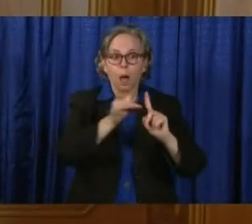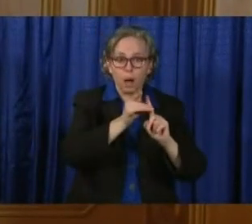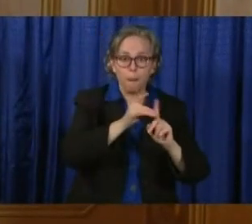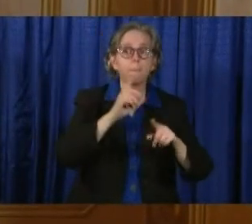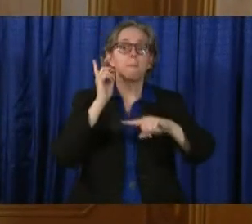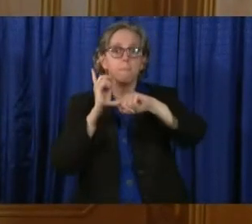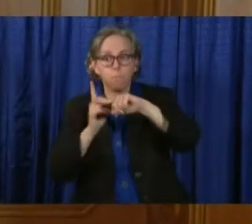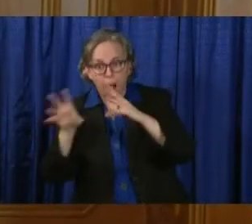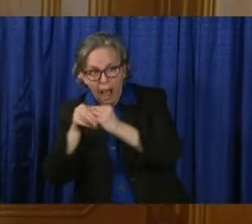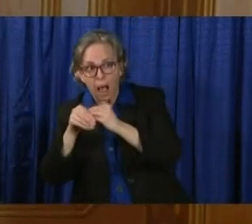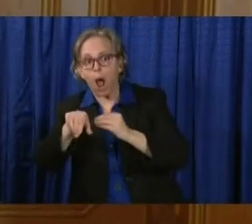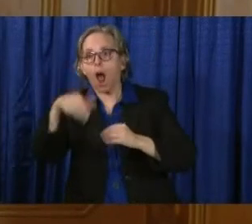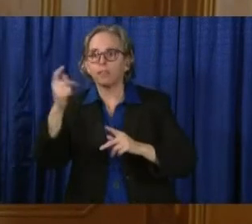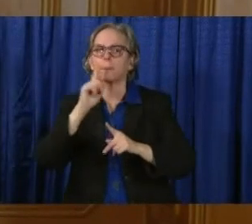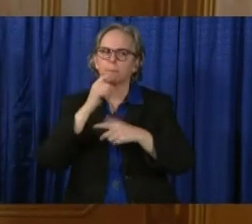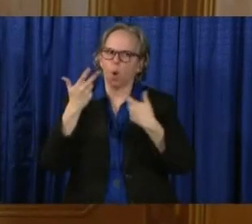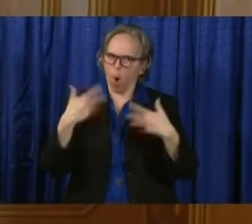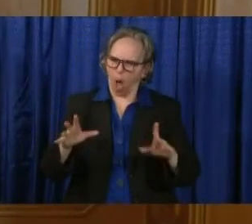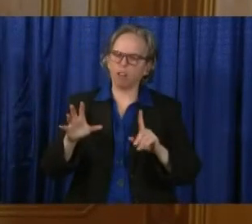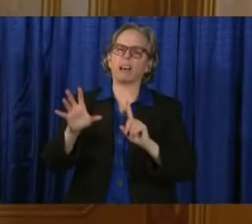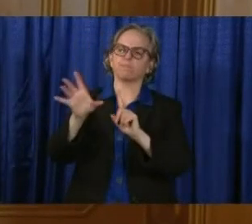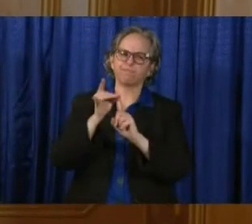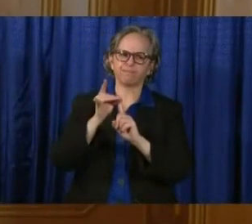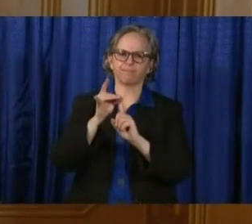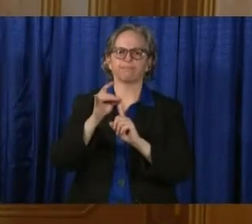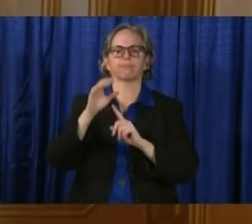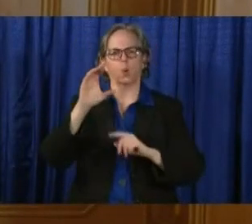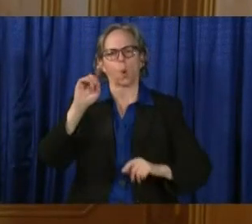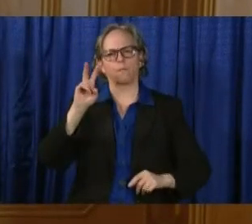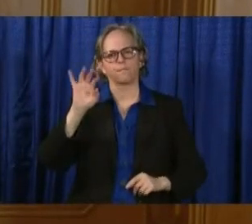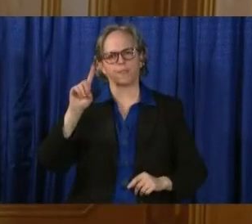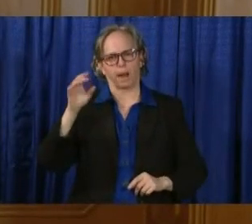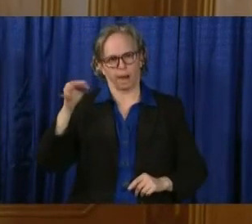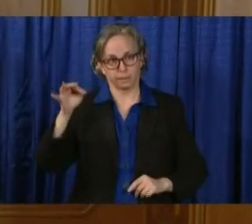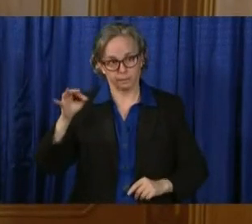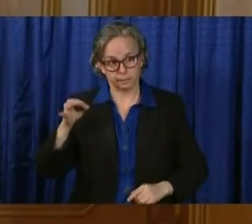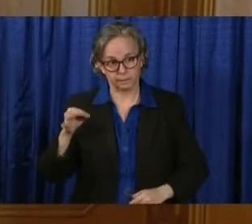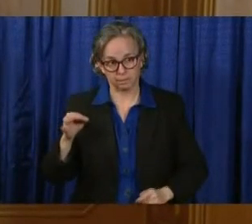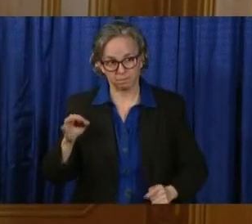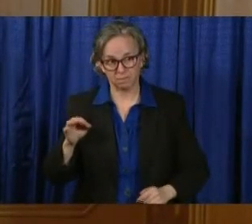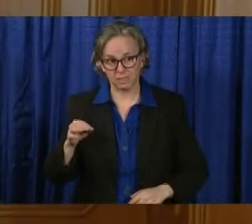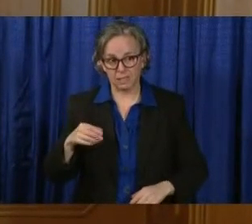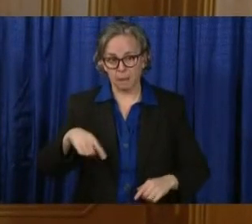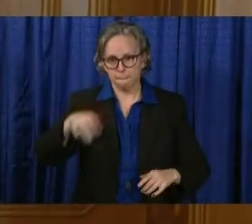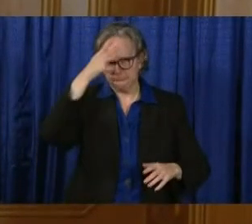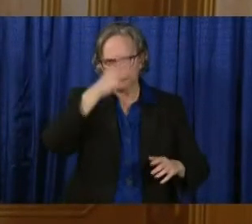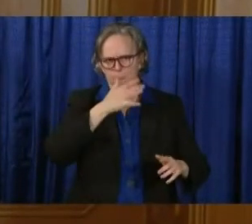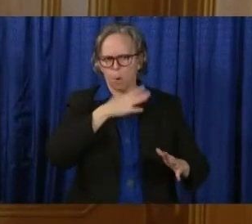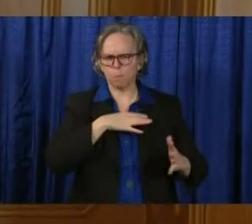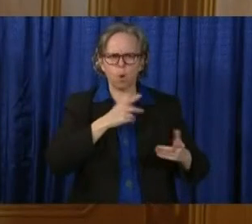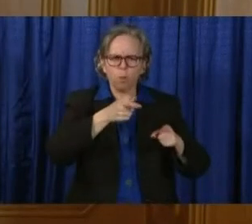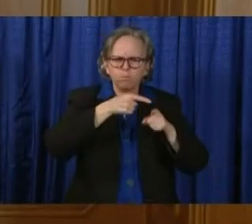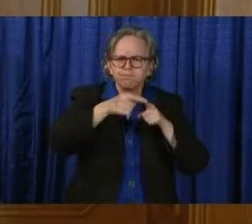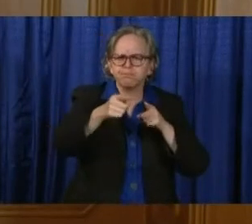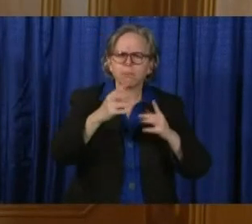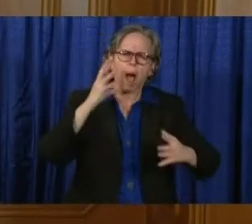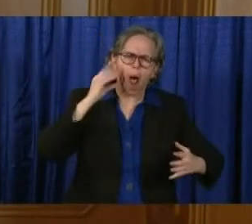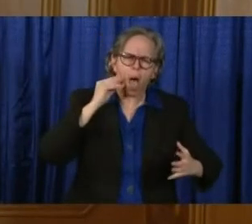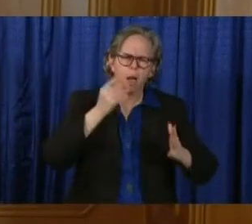disease. These soldiers, who all work in the medical field, will have N95